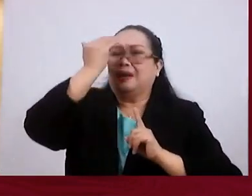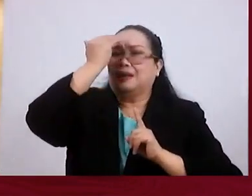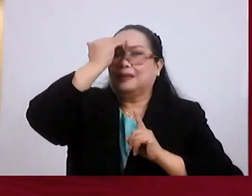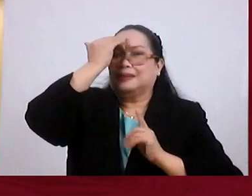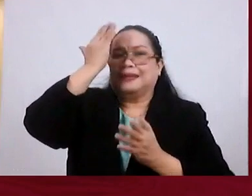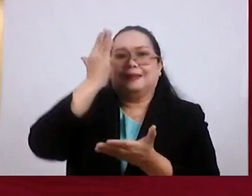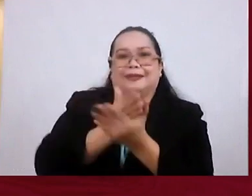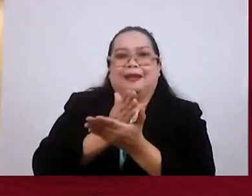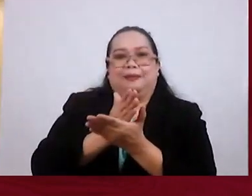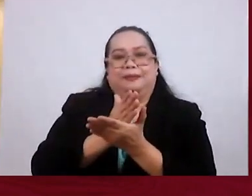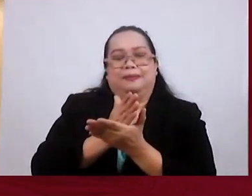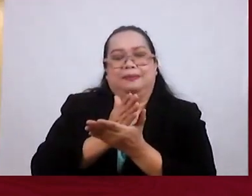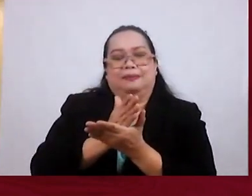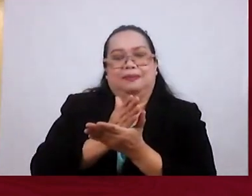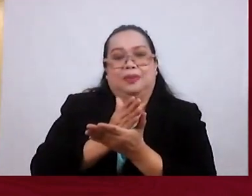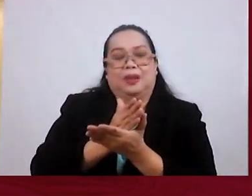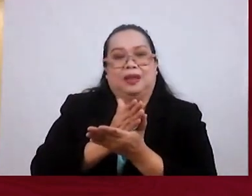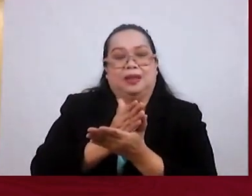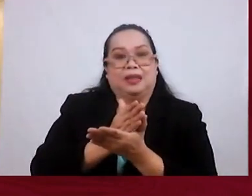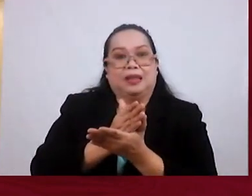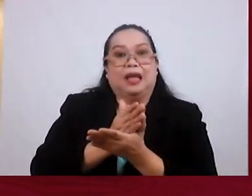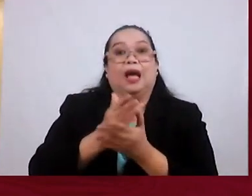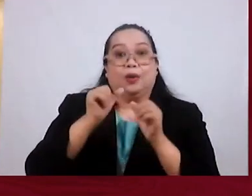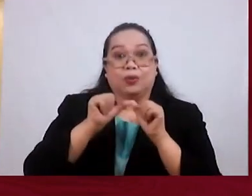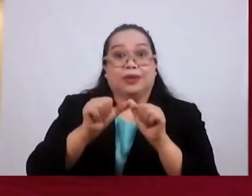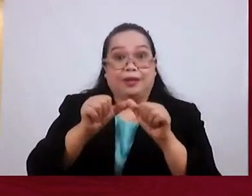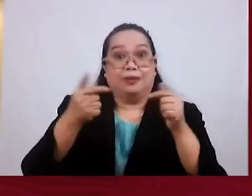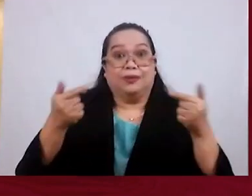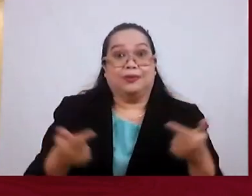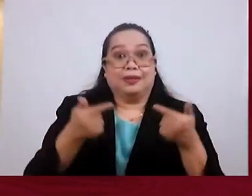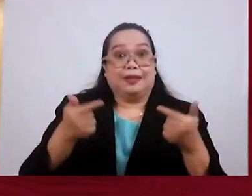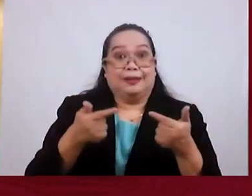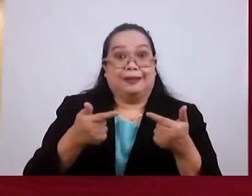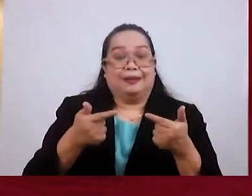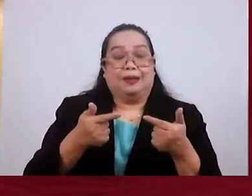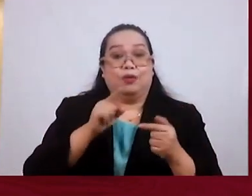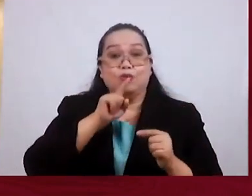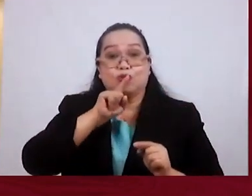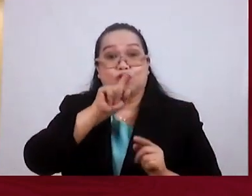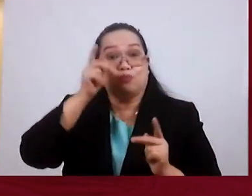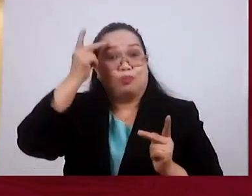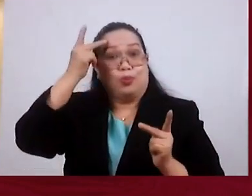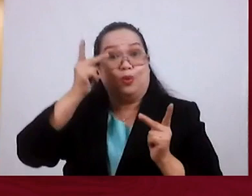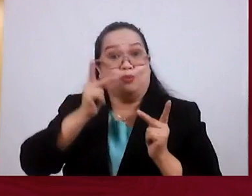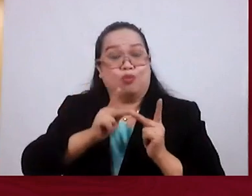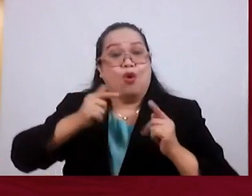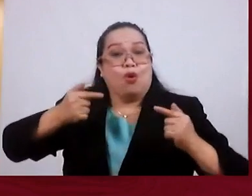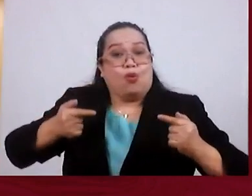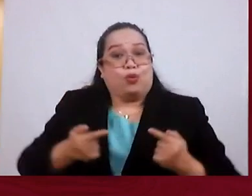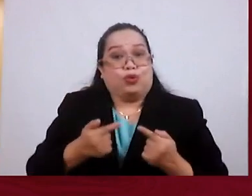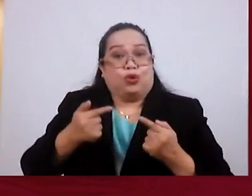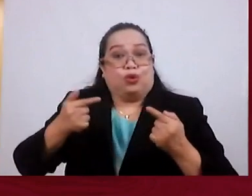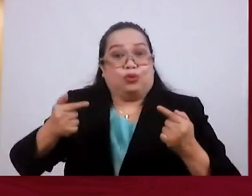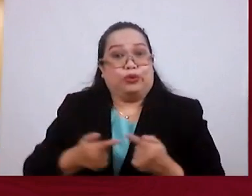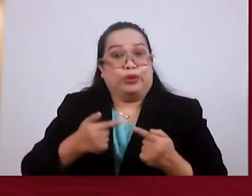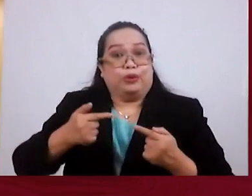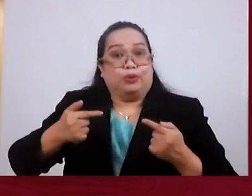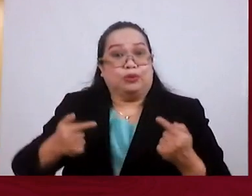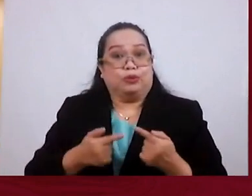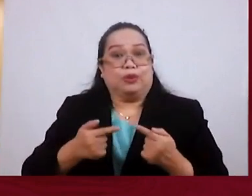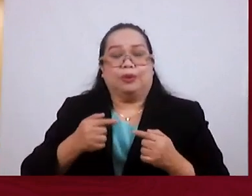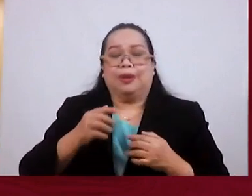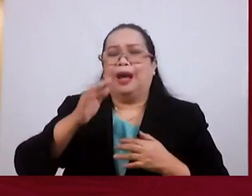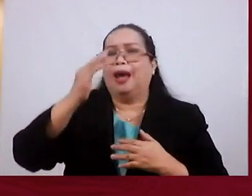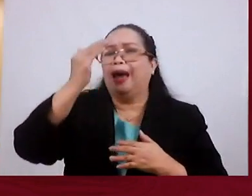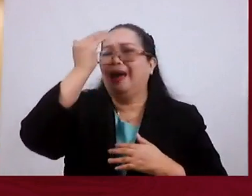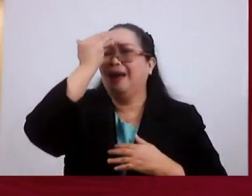Stop there. Go on sinning deliberately after receiving the knowledge of the truth. That's the very